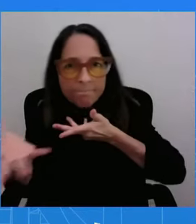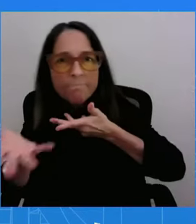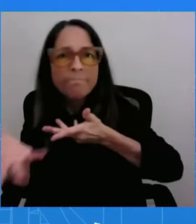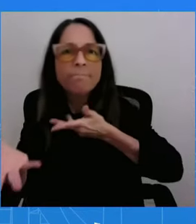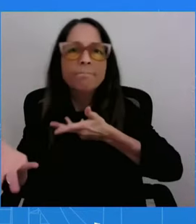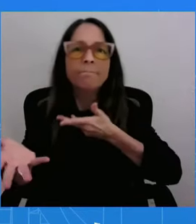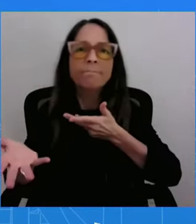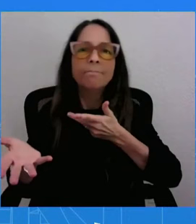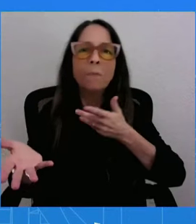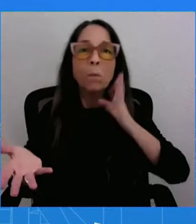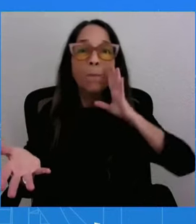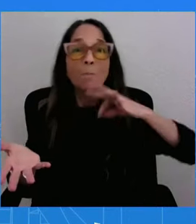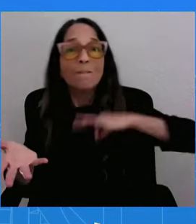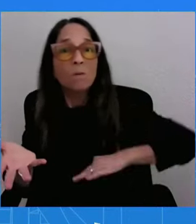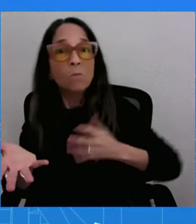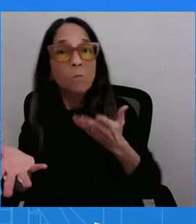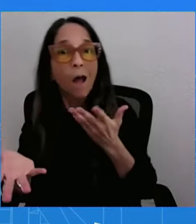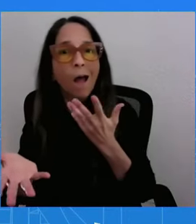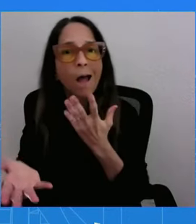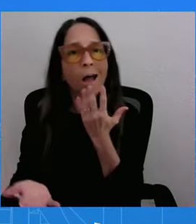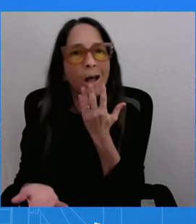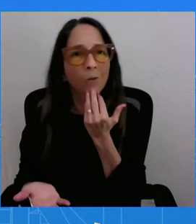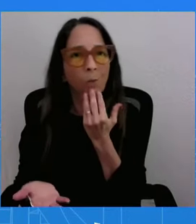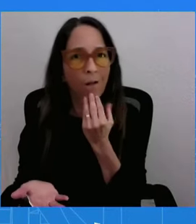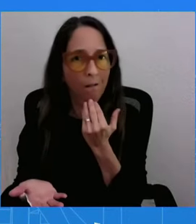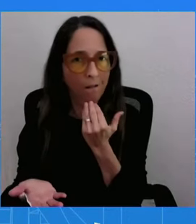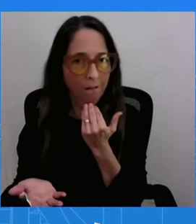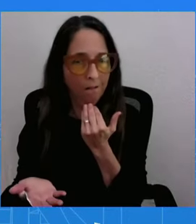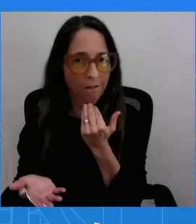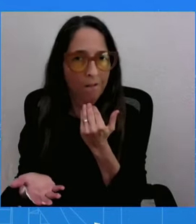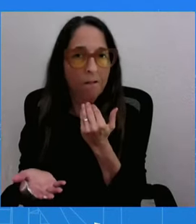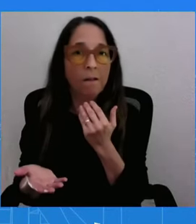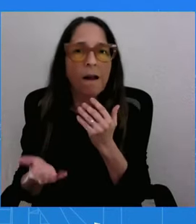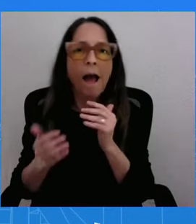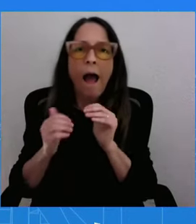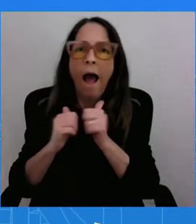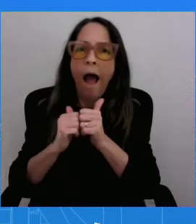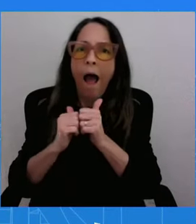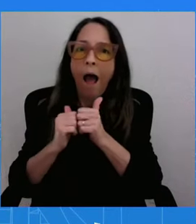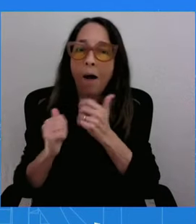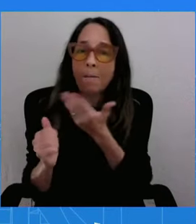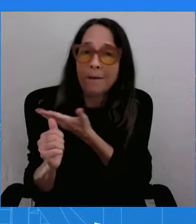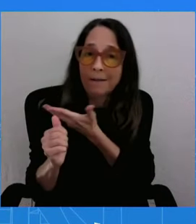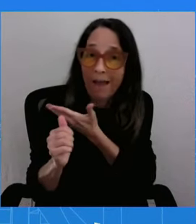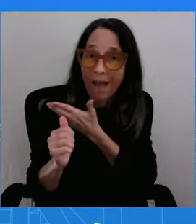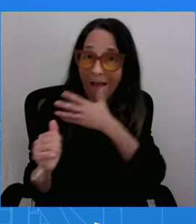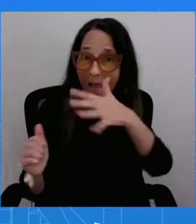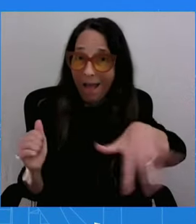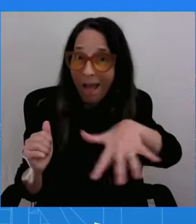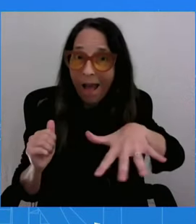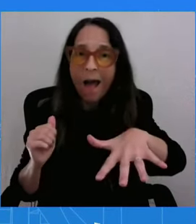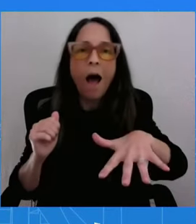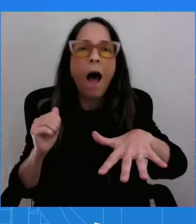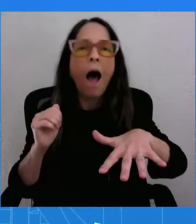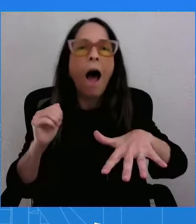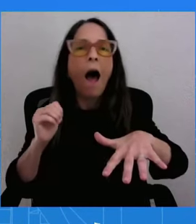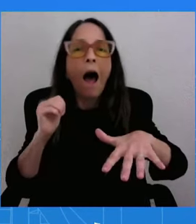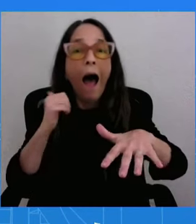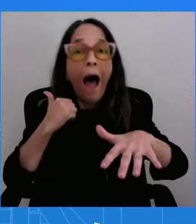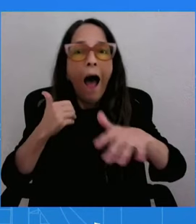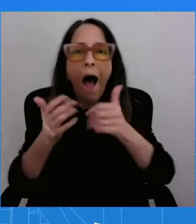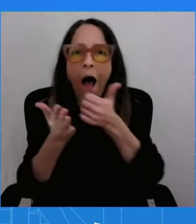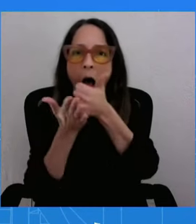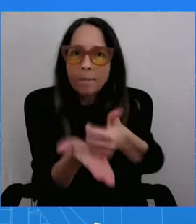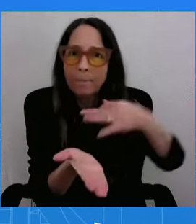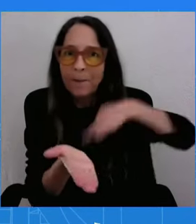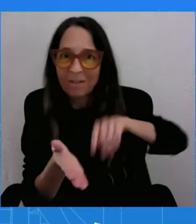in here for the people of Gaza. But if you're asking me to apologize or issue